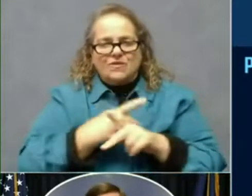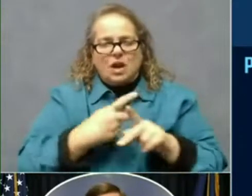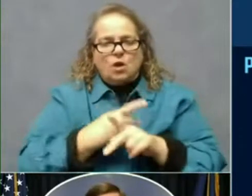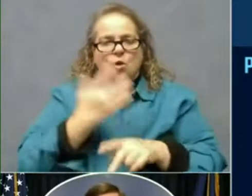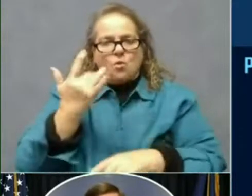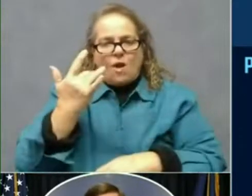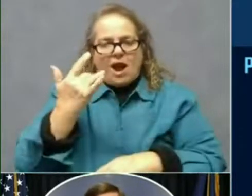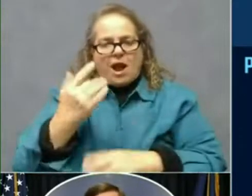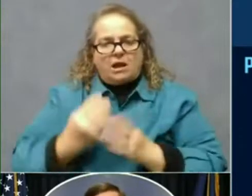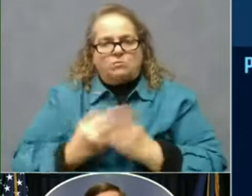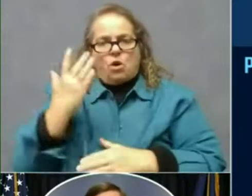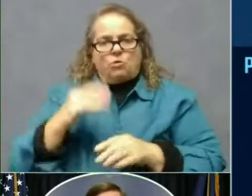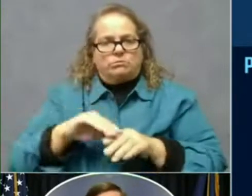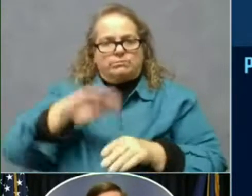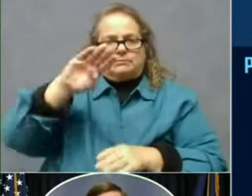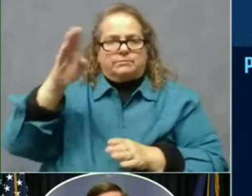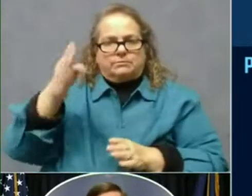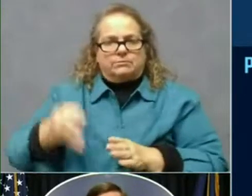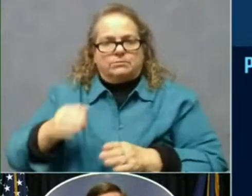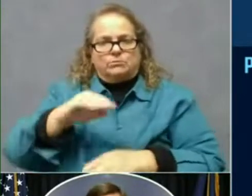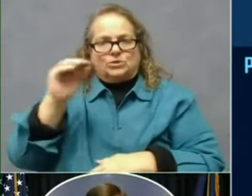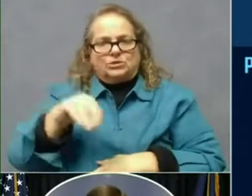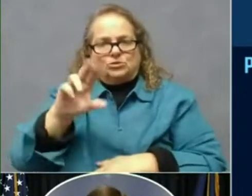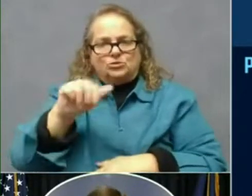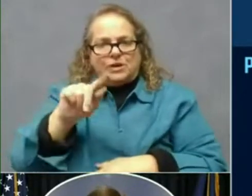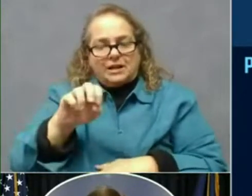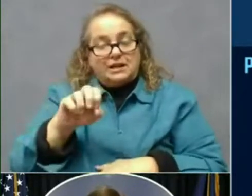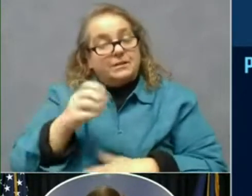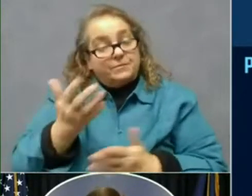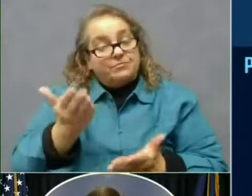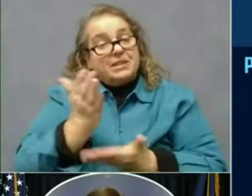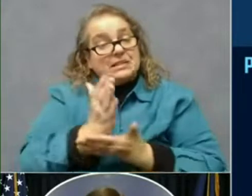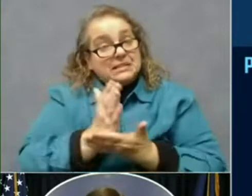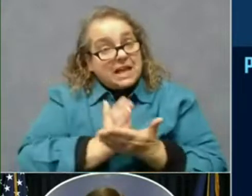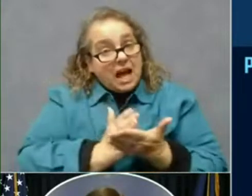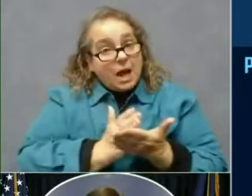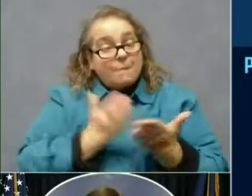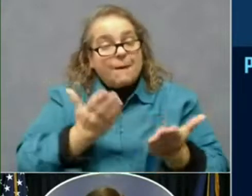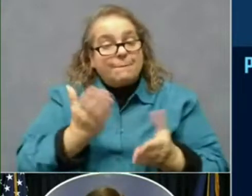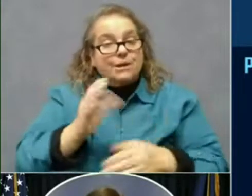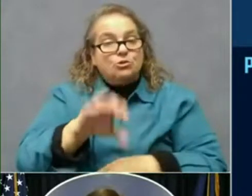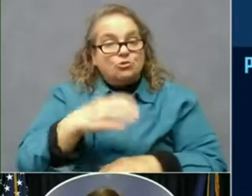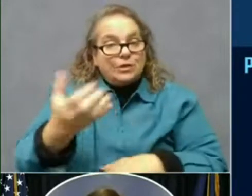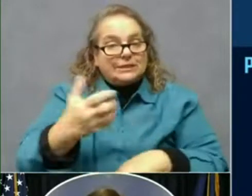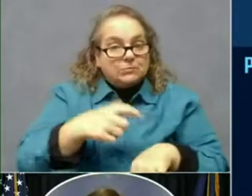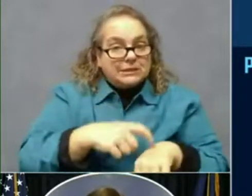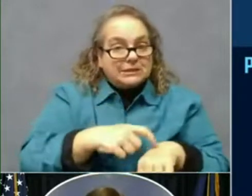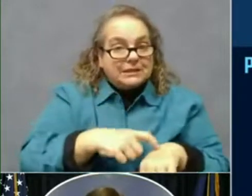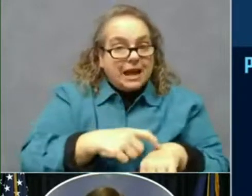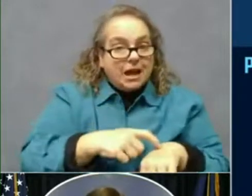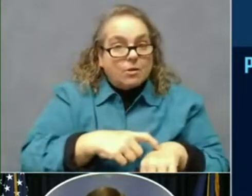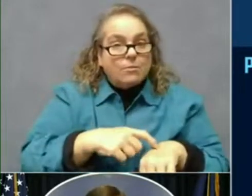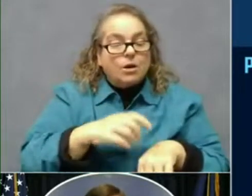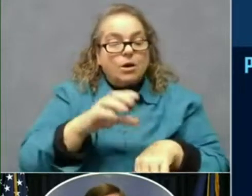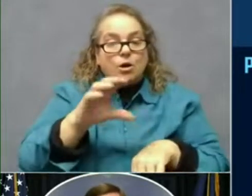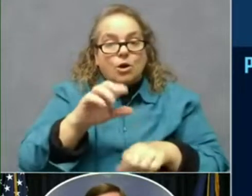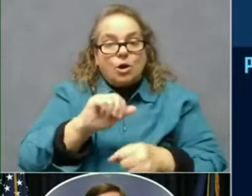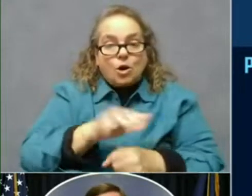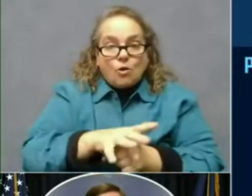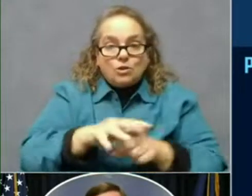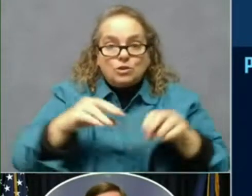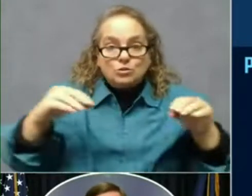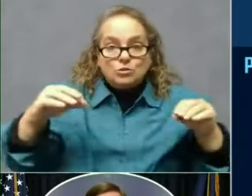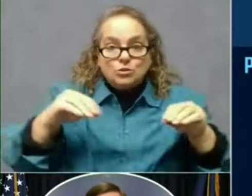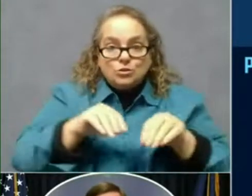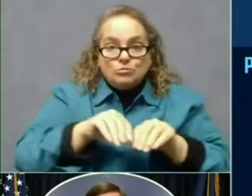is is how COVID spread in in some small gatherings. Maybe we may continue to see this